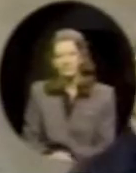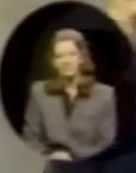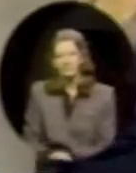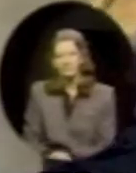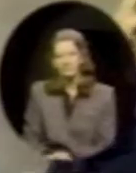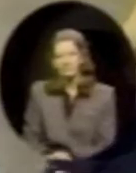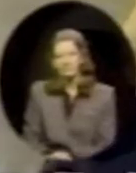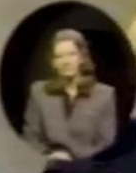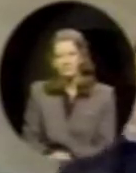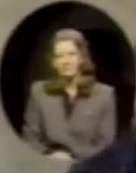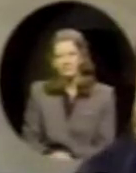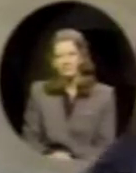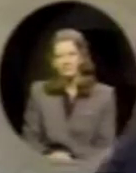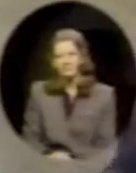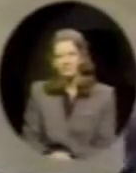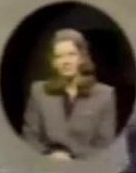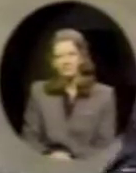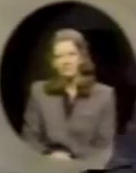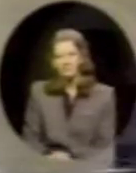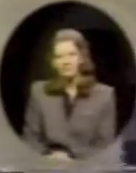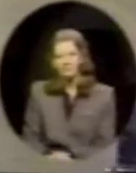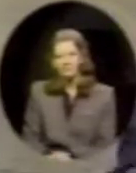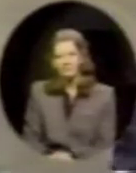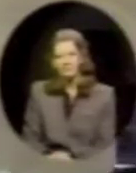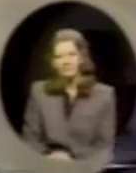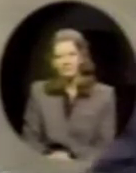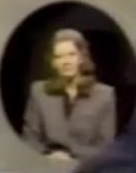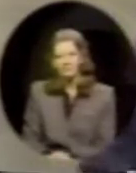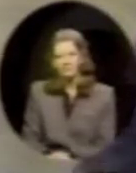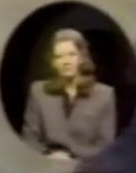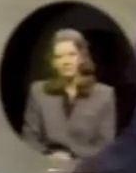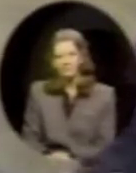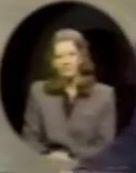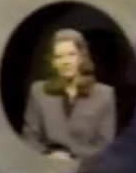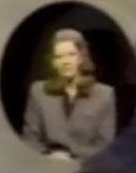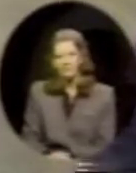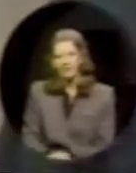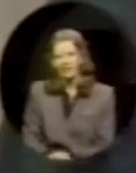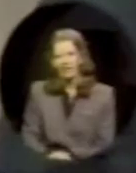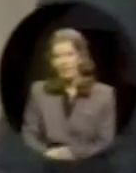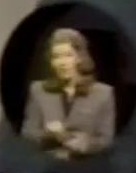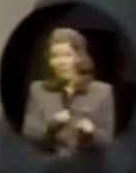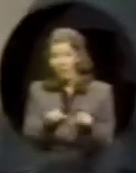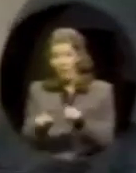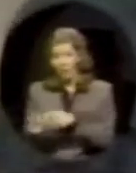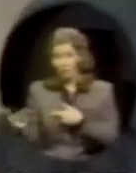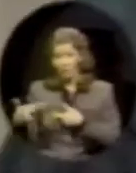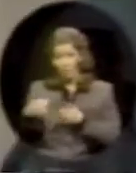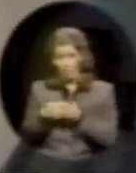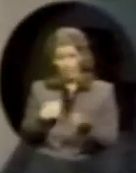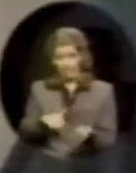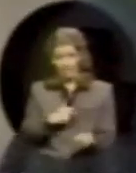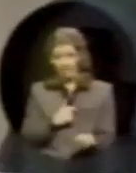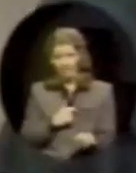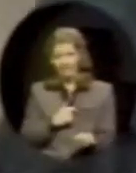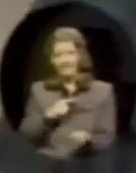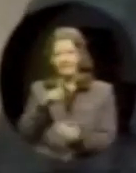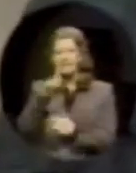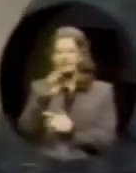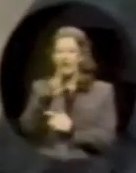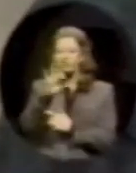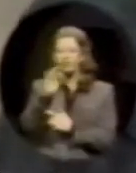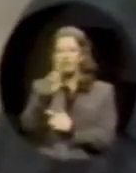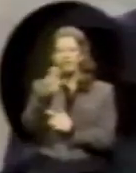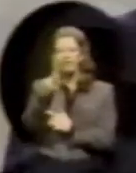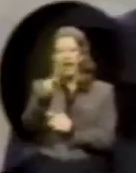and they're learning so much about what's happening in our world. Also joining us is Dr.